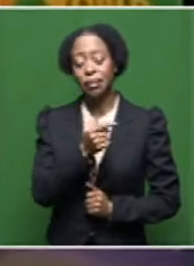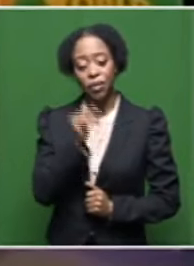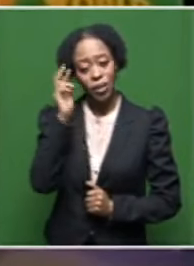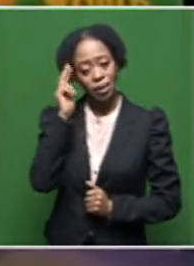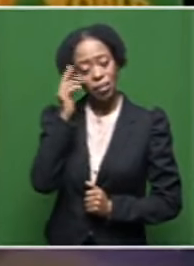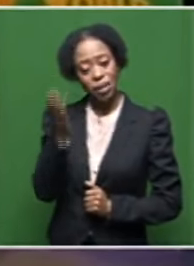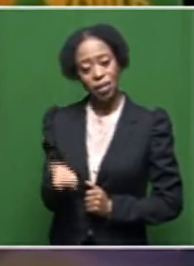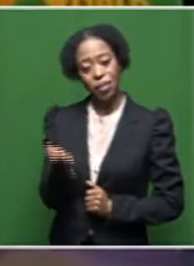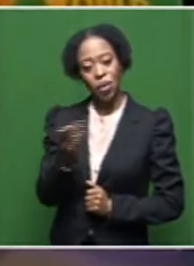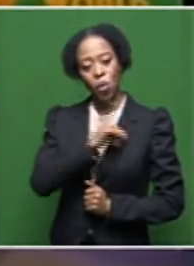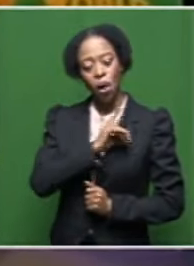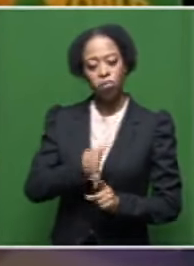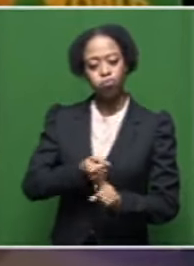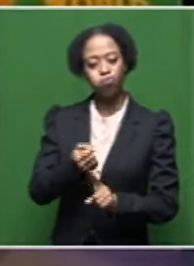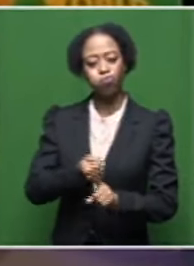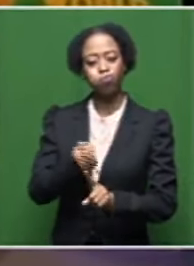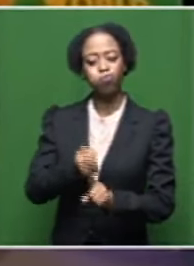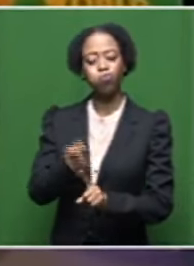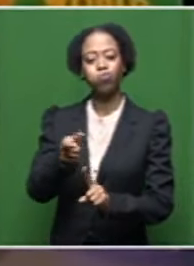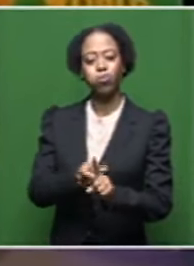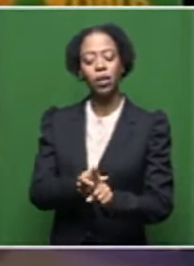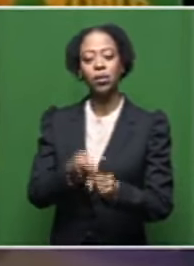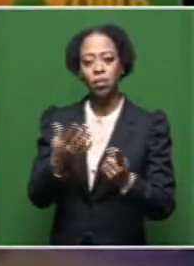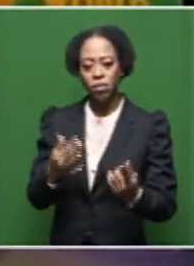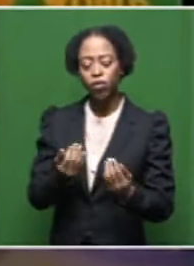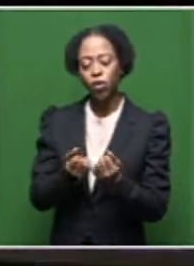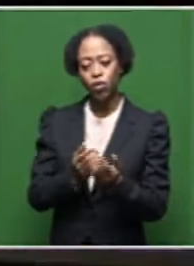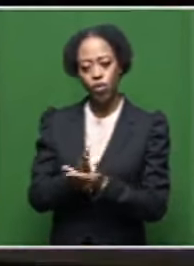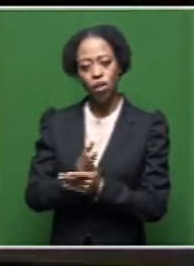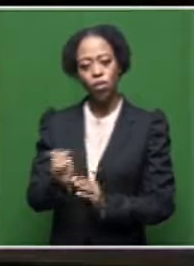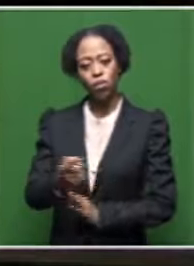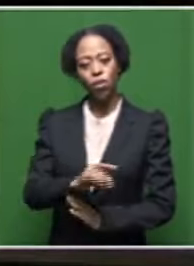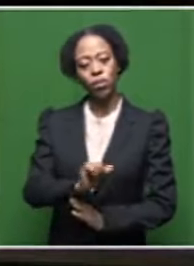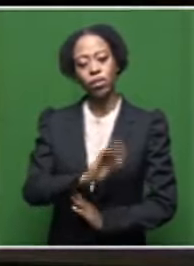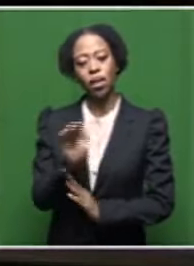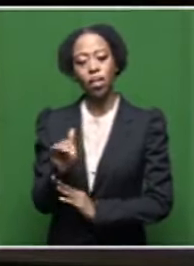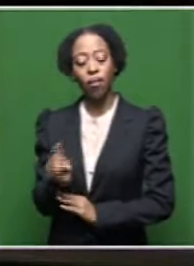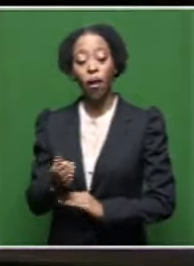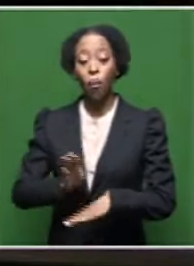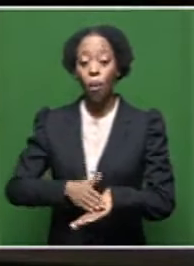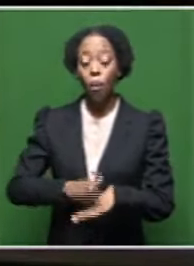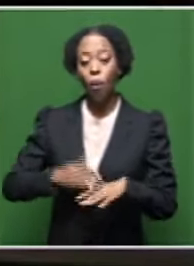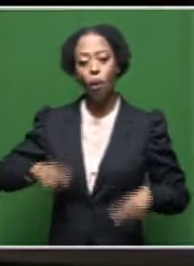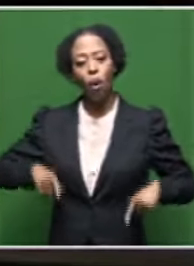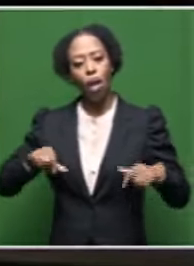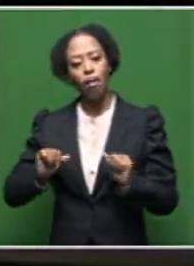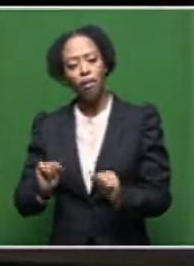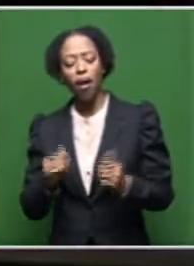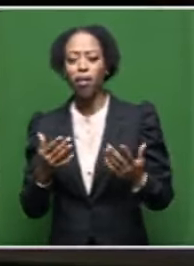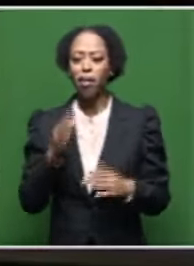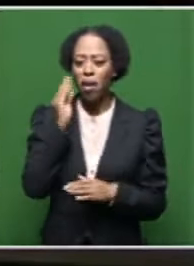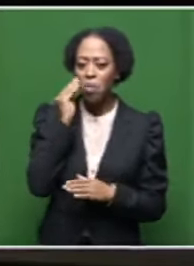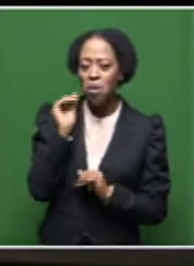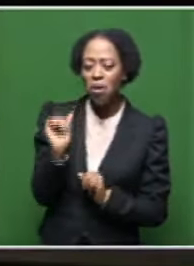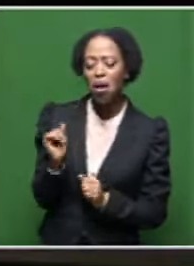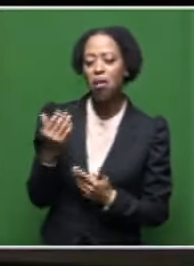remembered as a patriot who fought for the rights of all South Africans. So for more on the life and times of Don